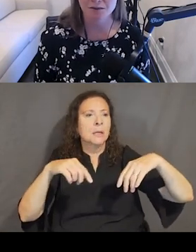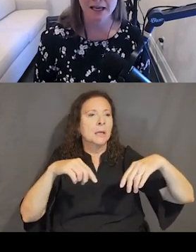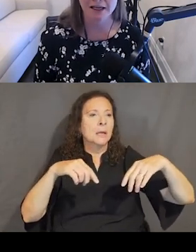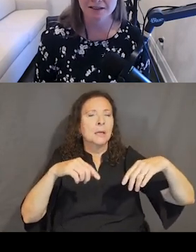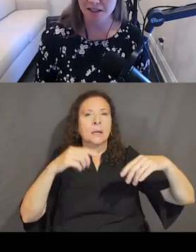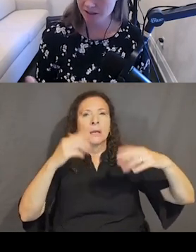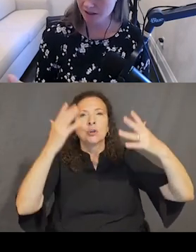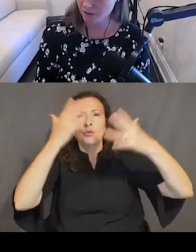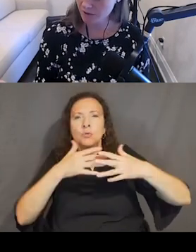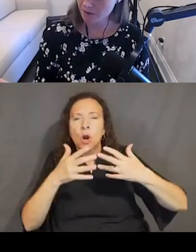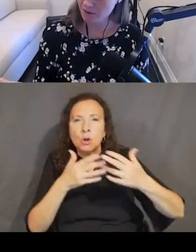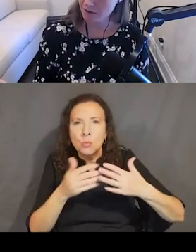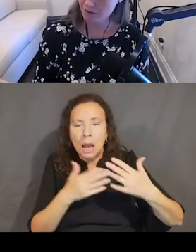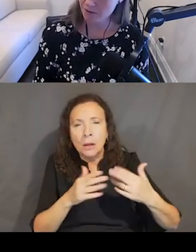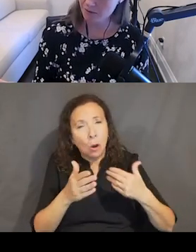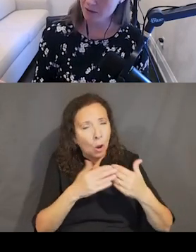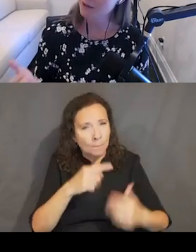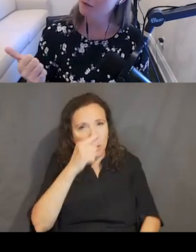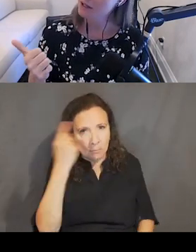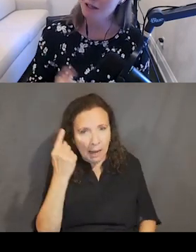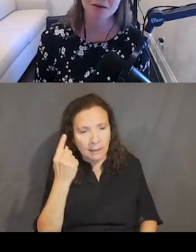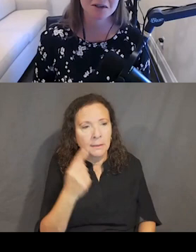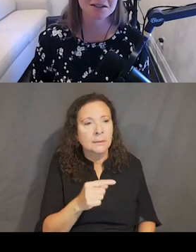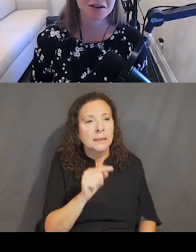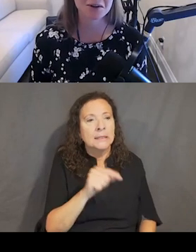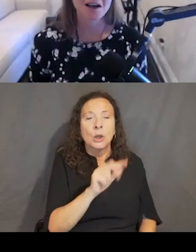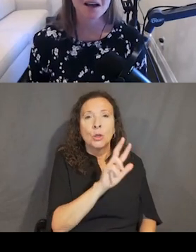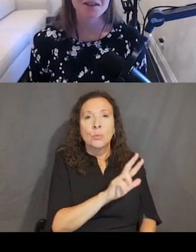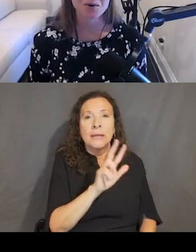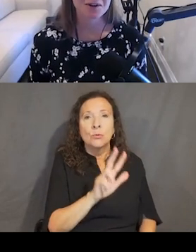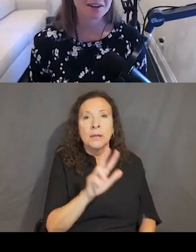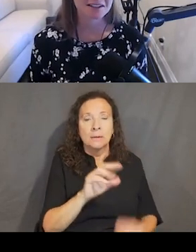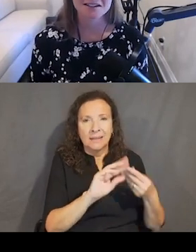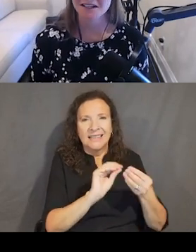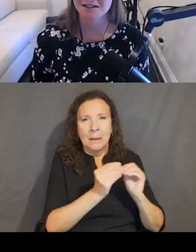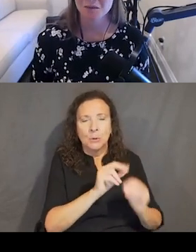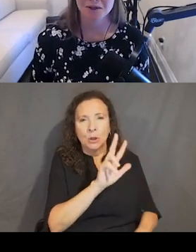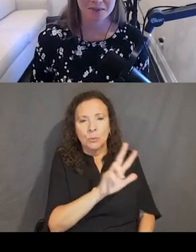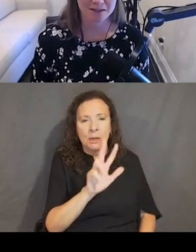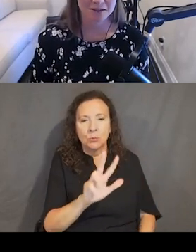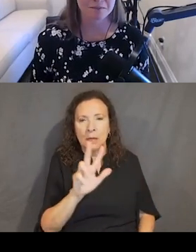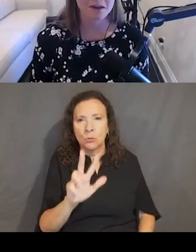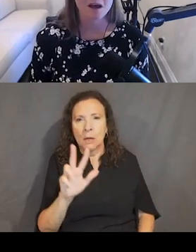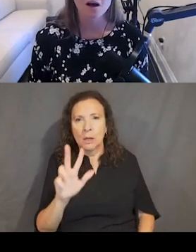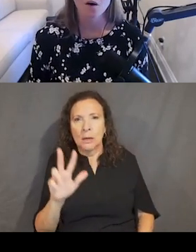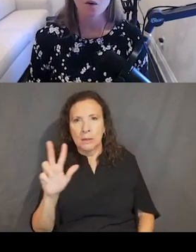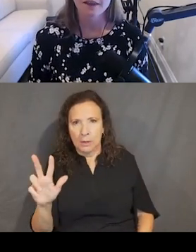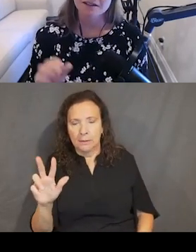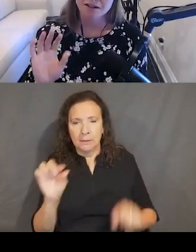that's almost black. It's actually three, three, three, three, three, three, you wanted to know. And the border thickness is one pixel.